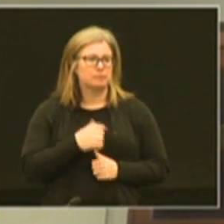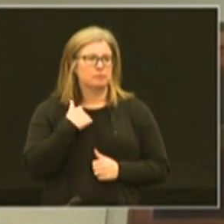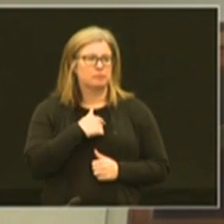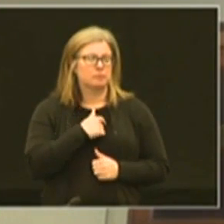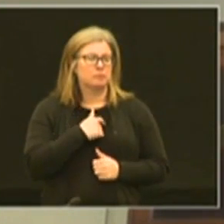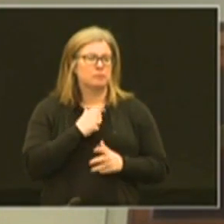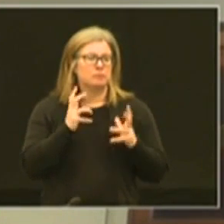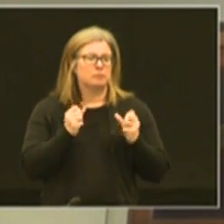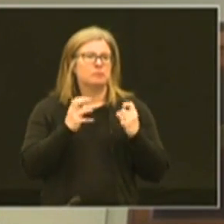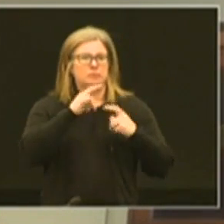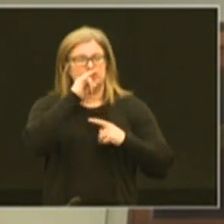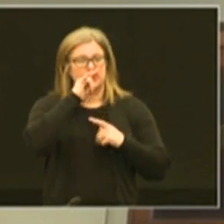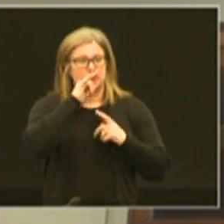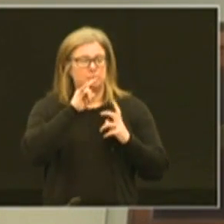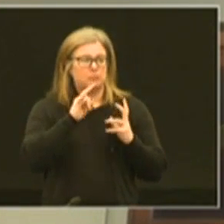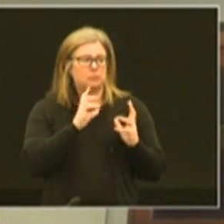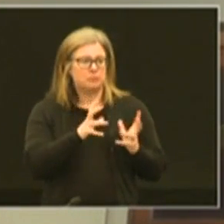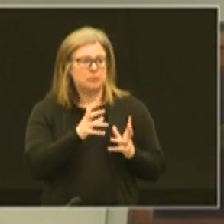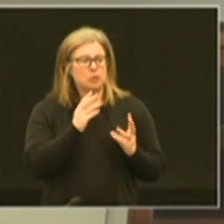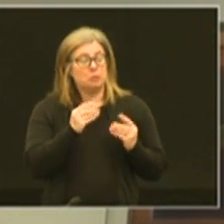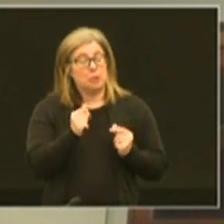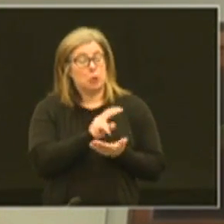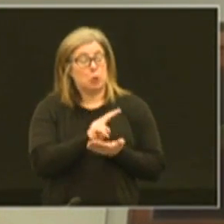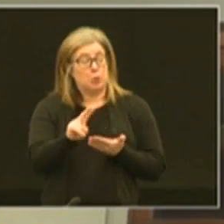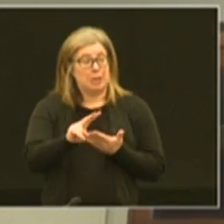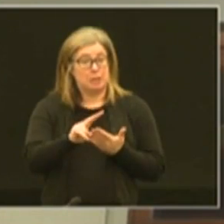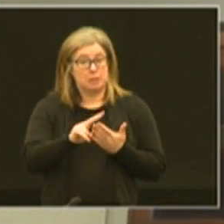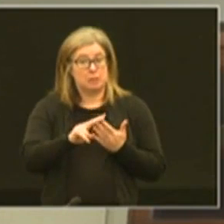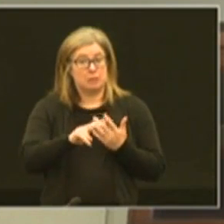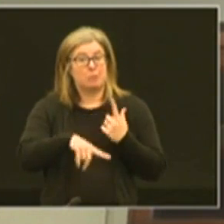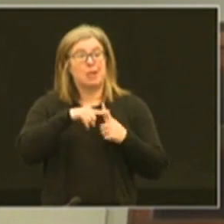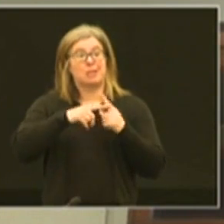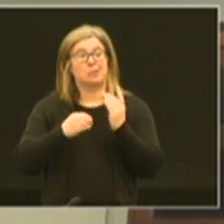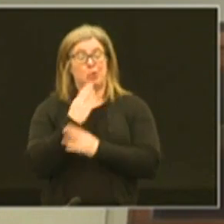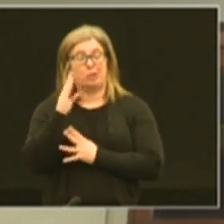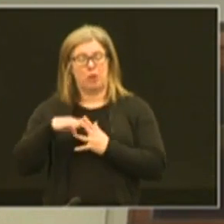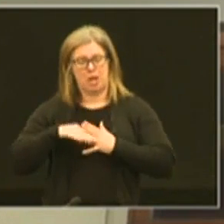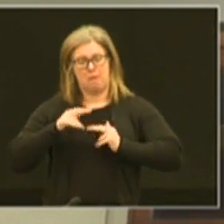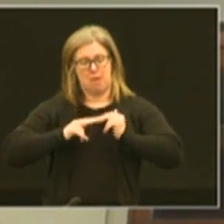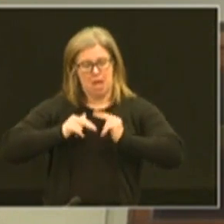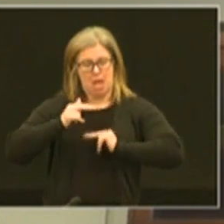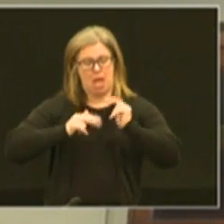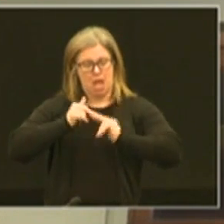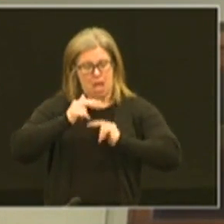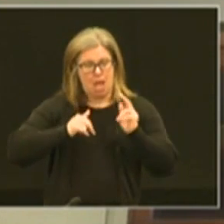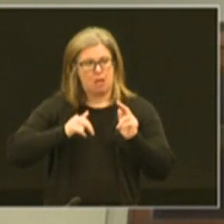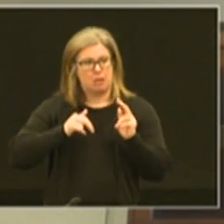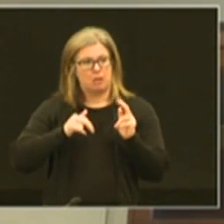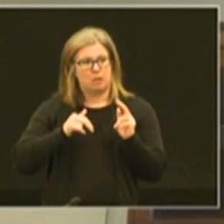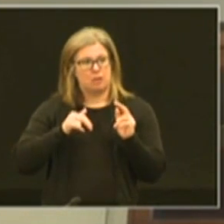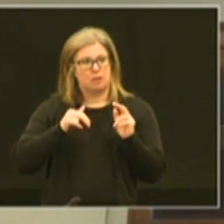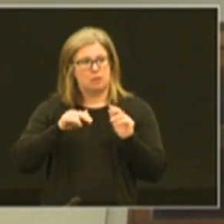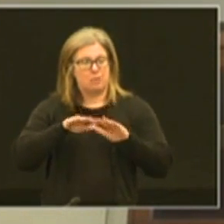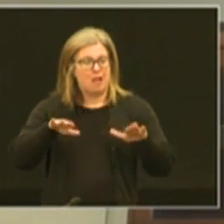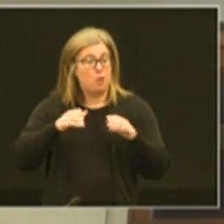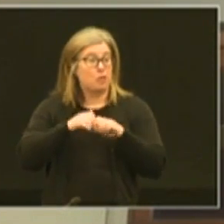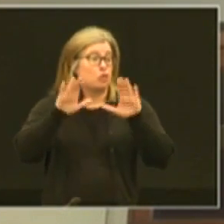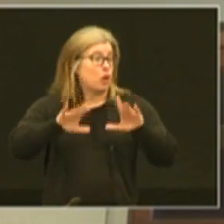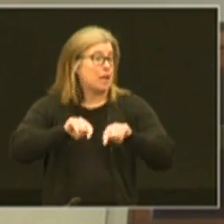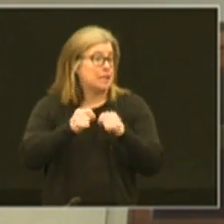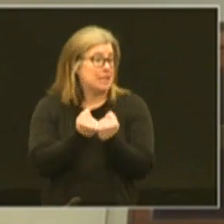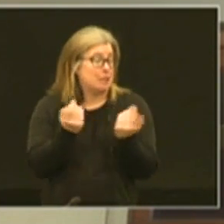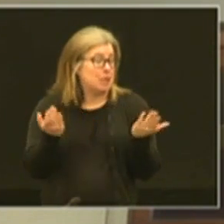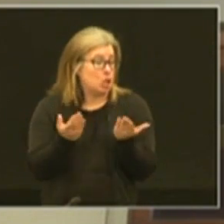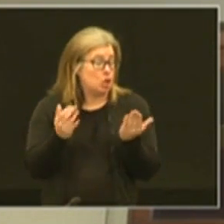would leave so many kids behind. So we spent two weeks plus spring break building a platform with a great team here at